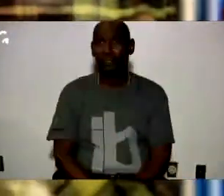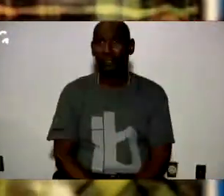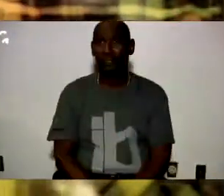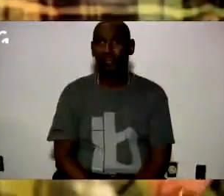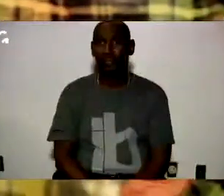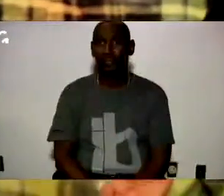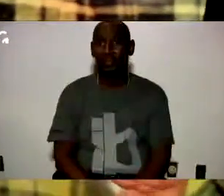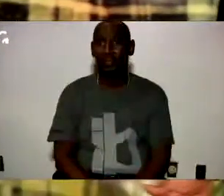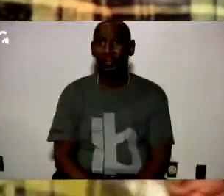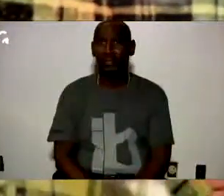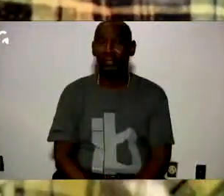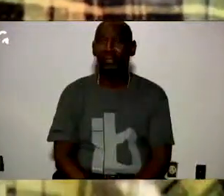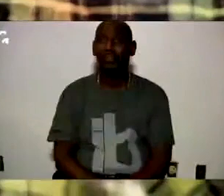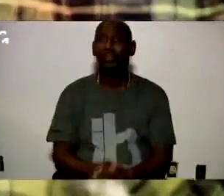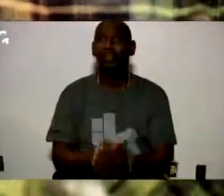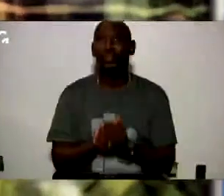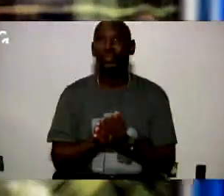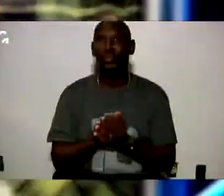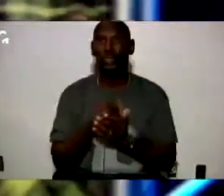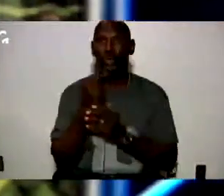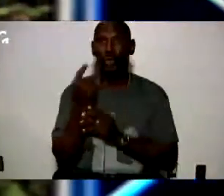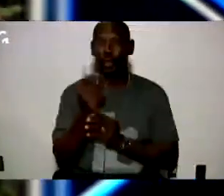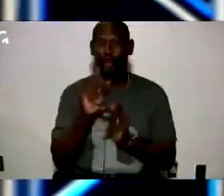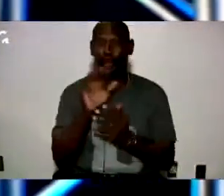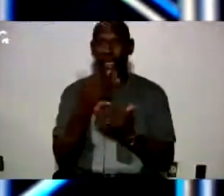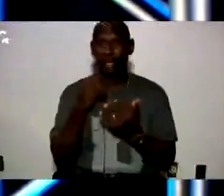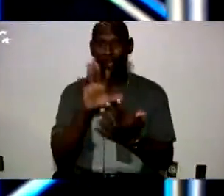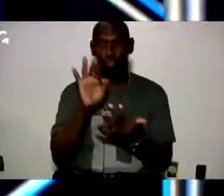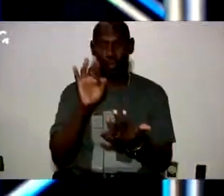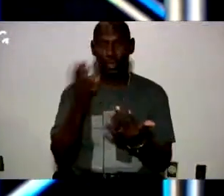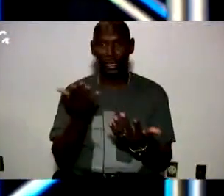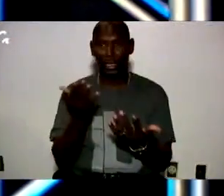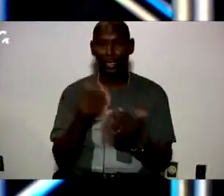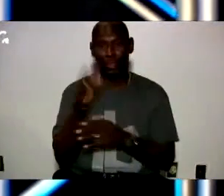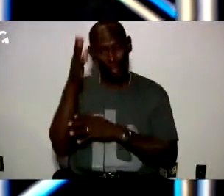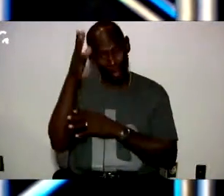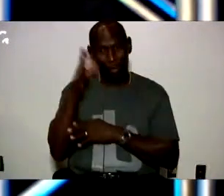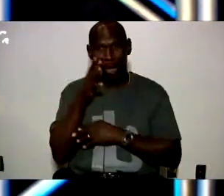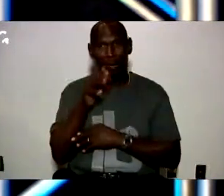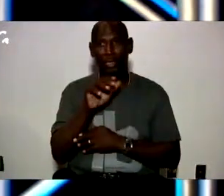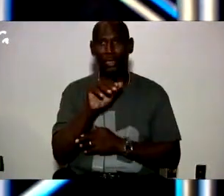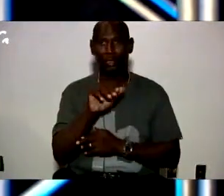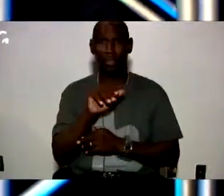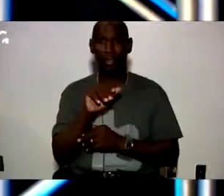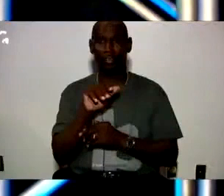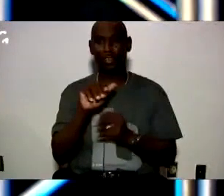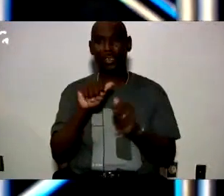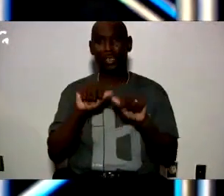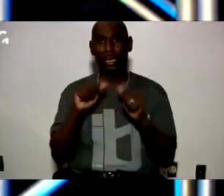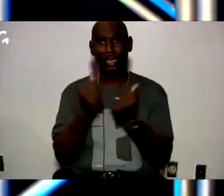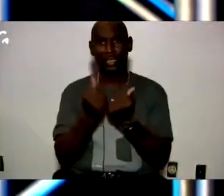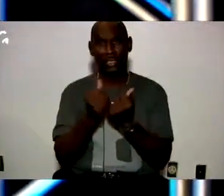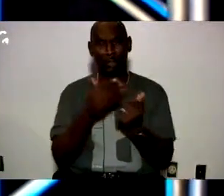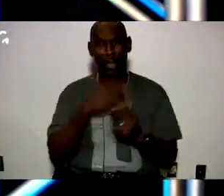and speaking of choice right now the only people who have choice in our district are the parents of agency I think my oldest